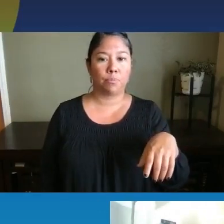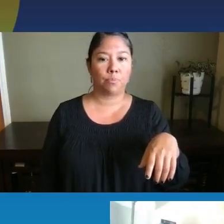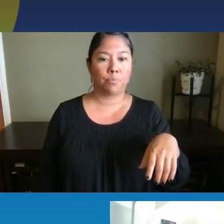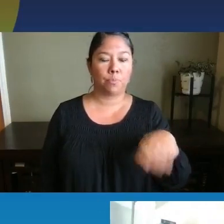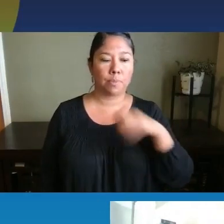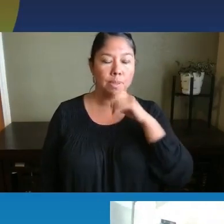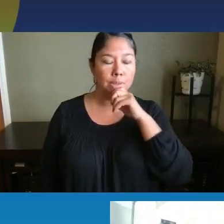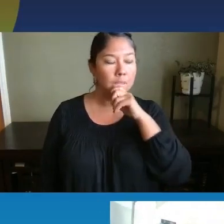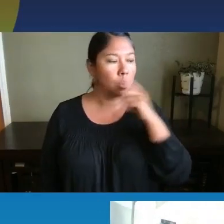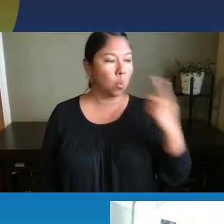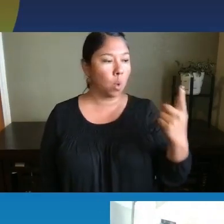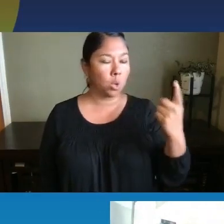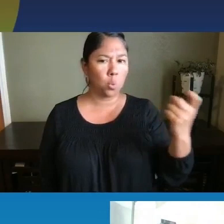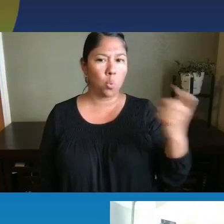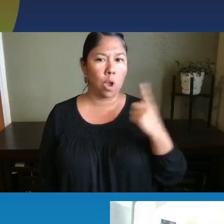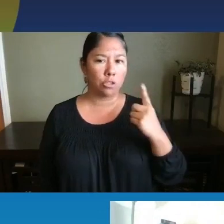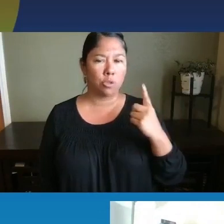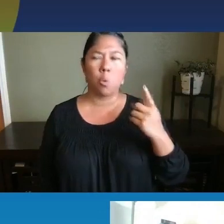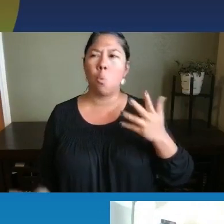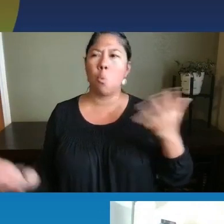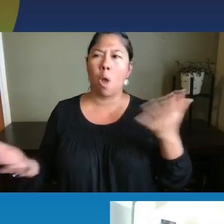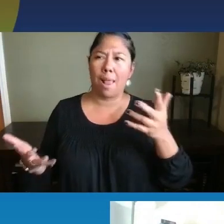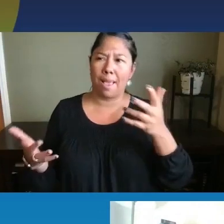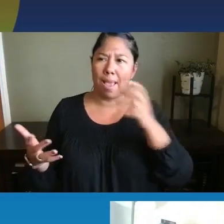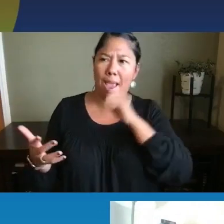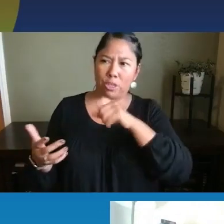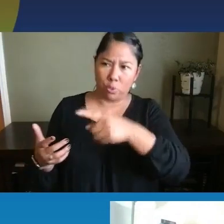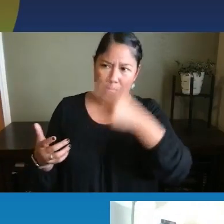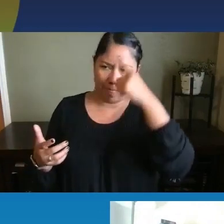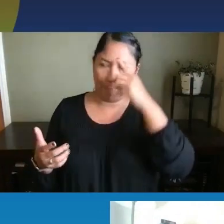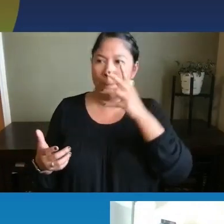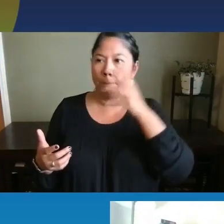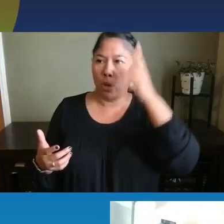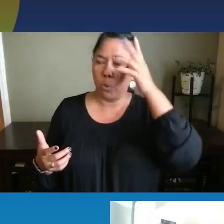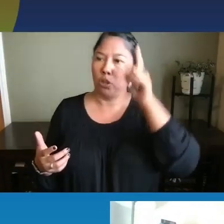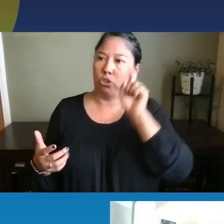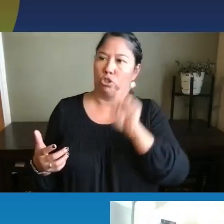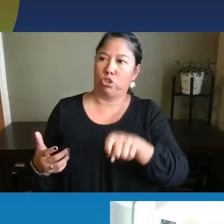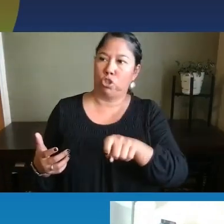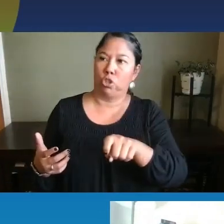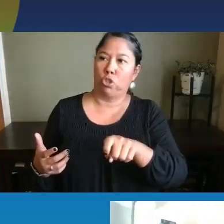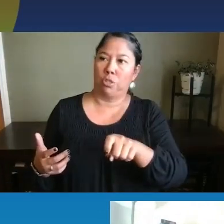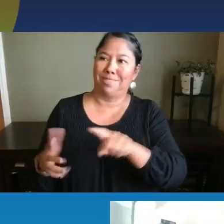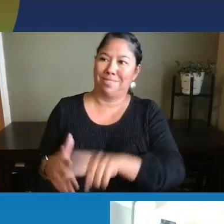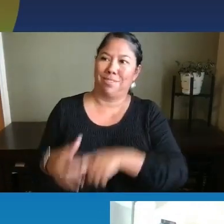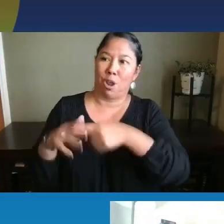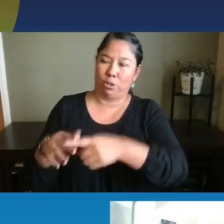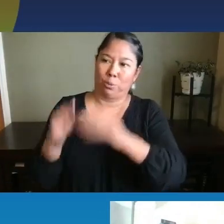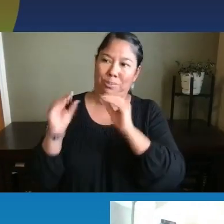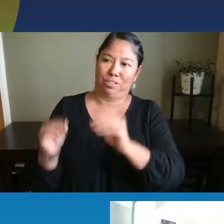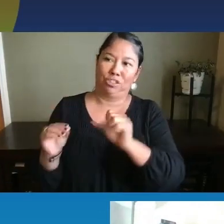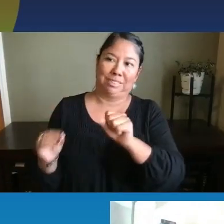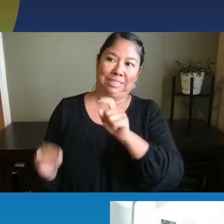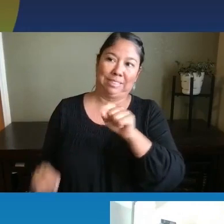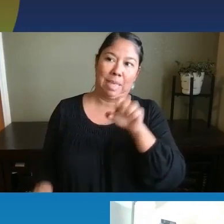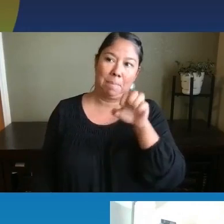one is just what age do you think, uh, parents should start teaching STEM?